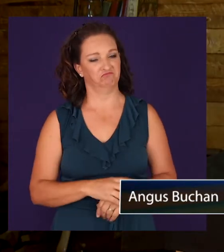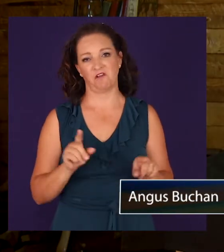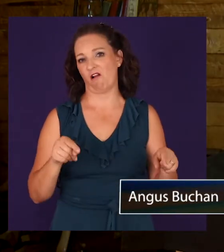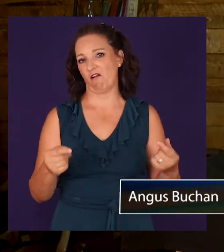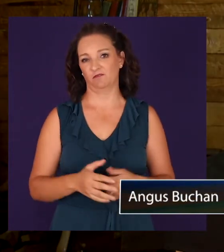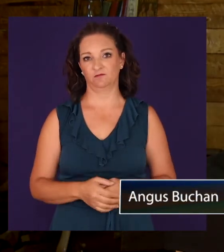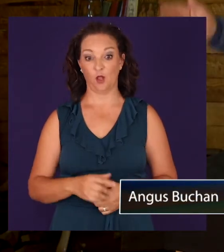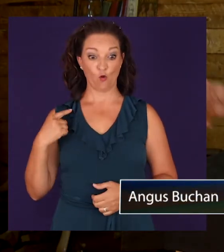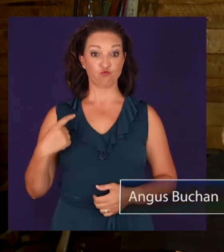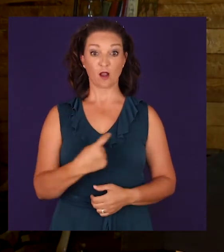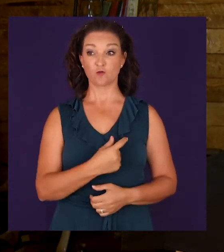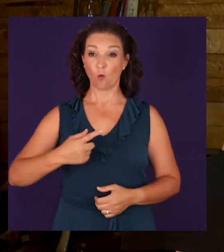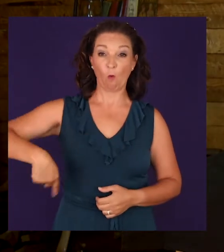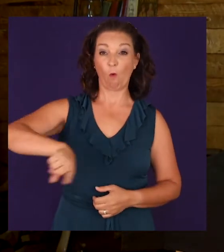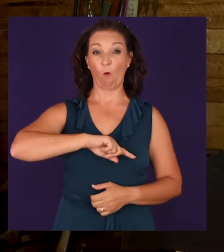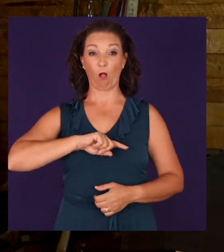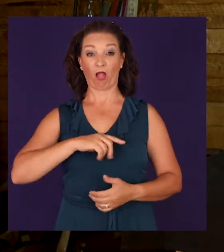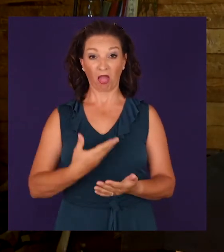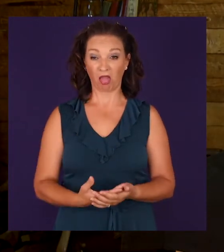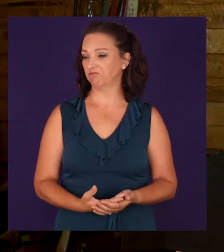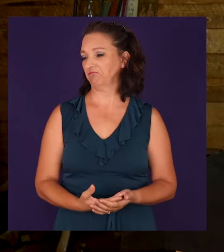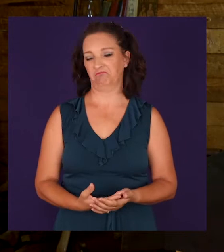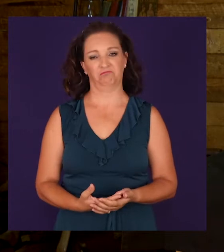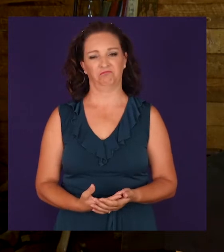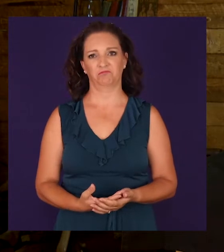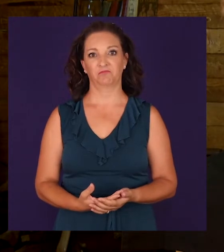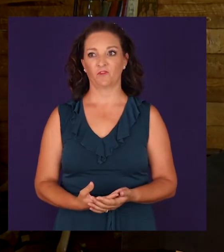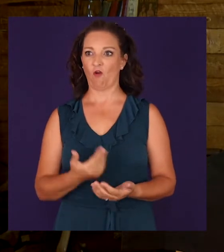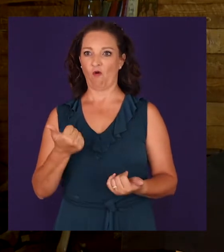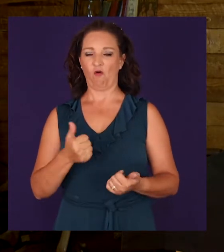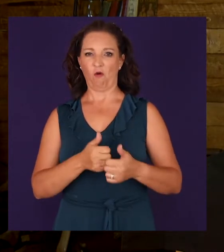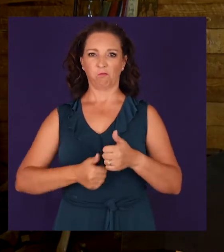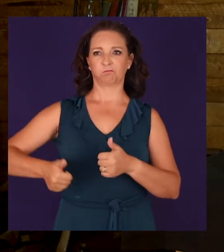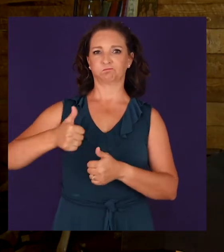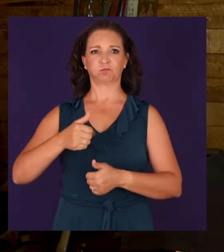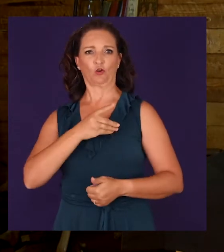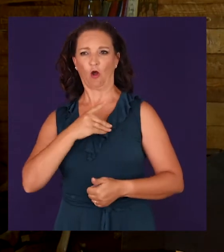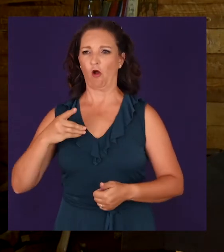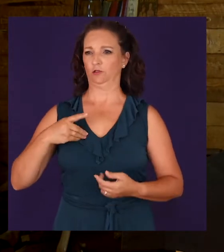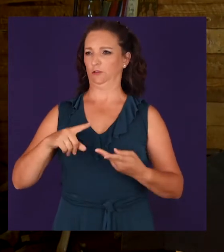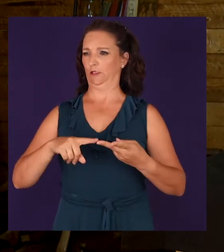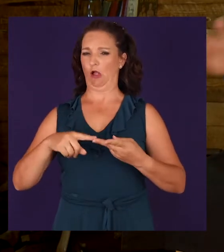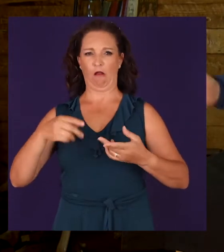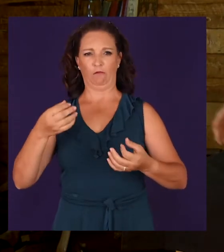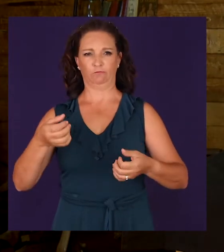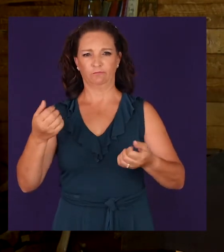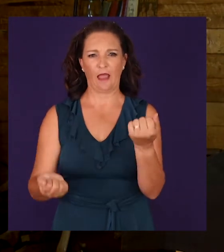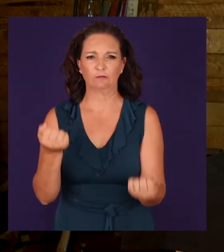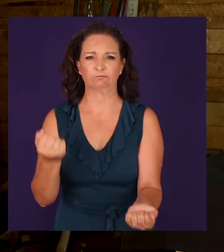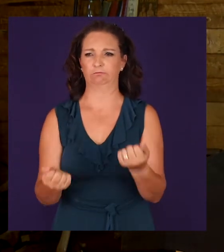presidents of a country. We can't all be surgeons and doctors and advocates